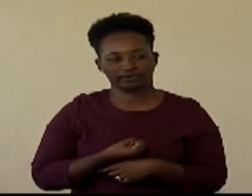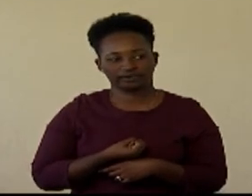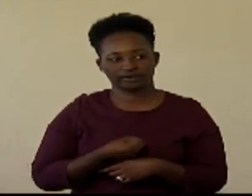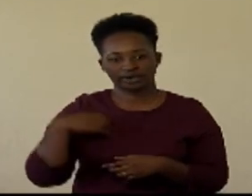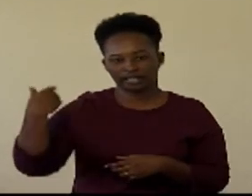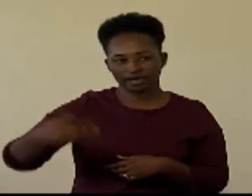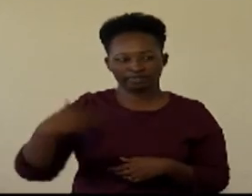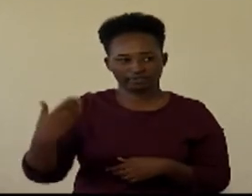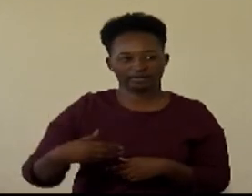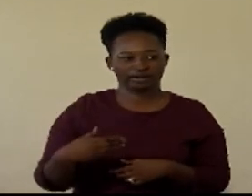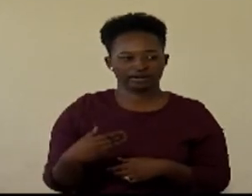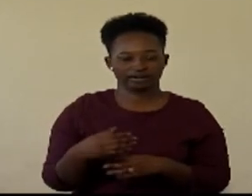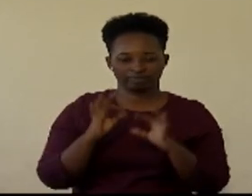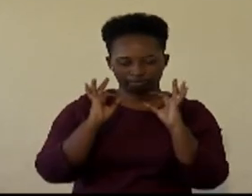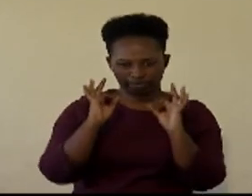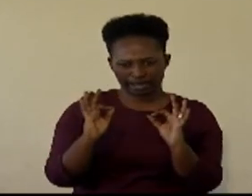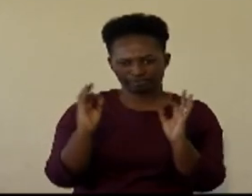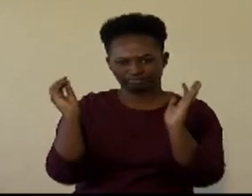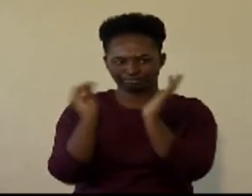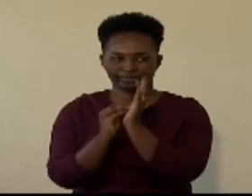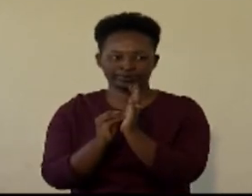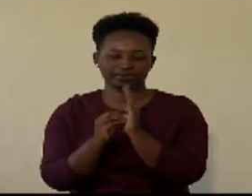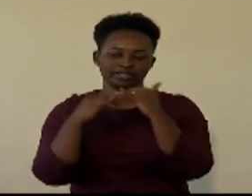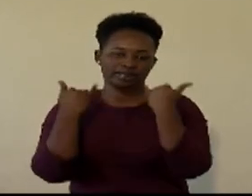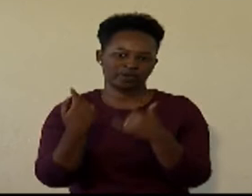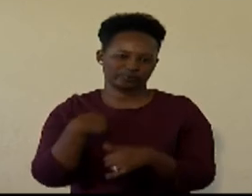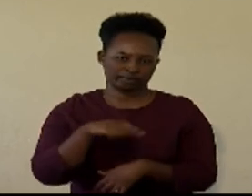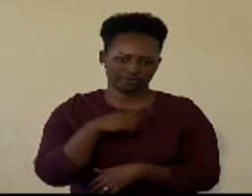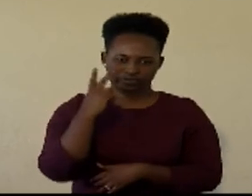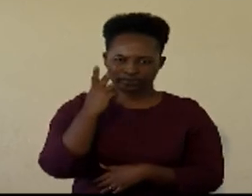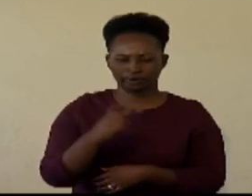everything right on the spot now the question is